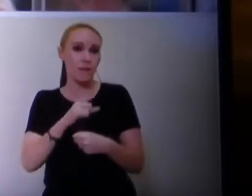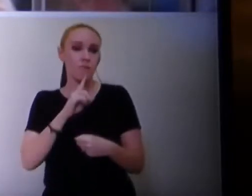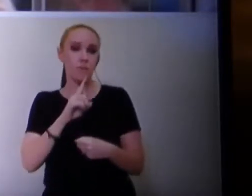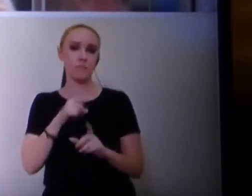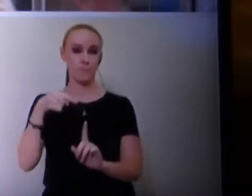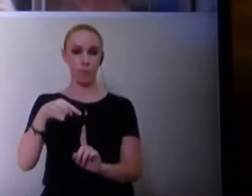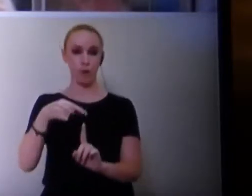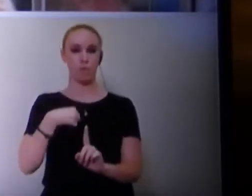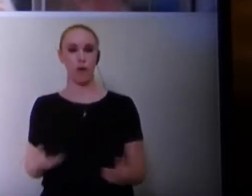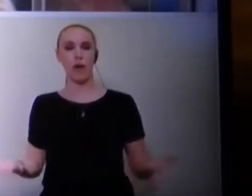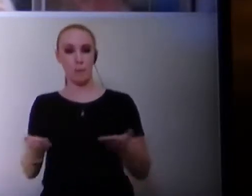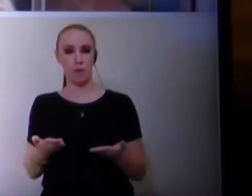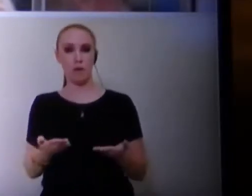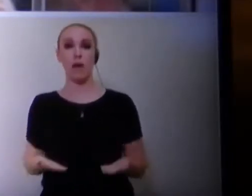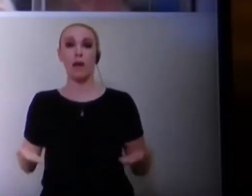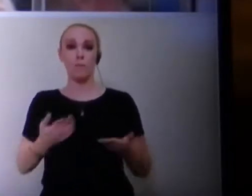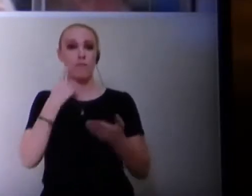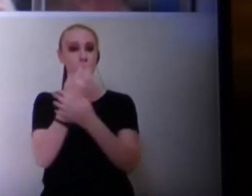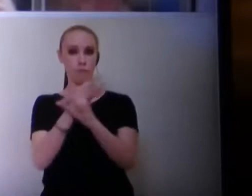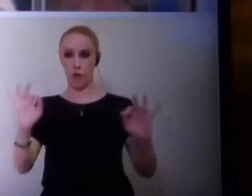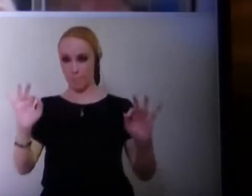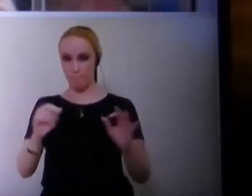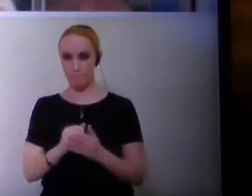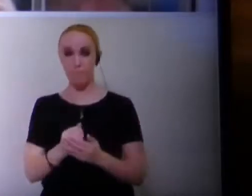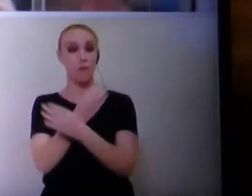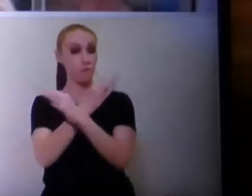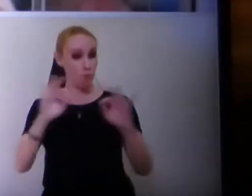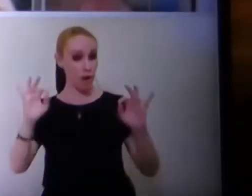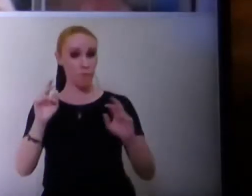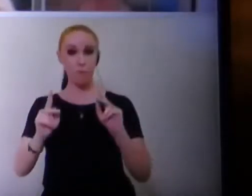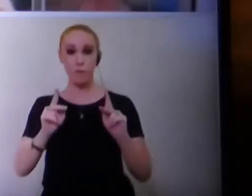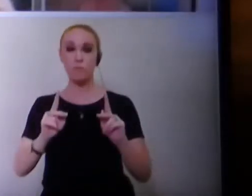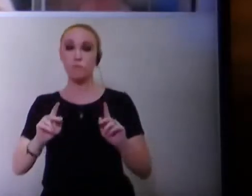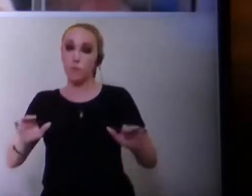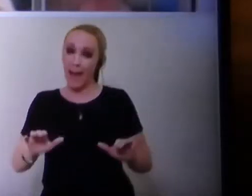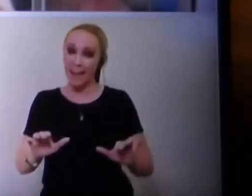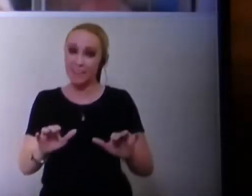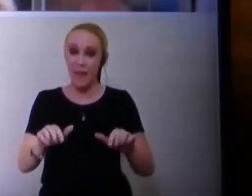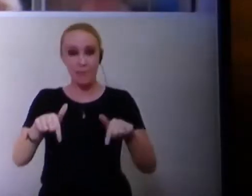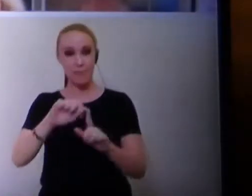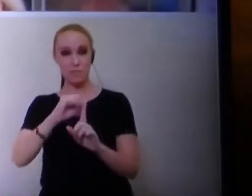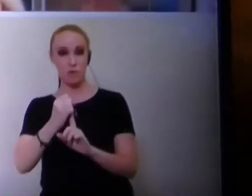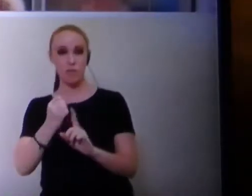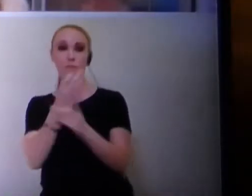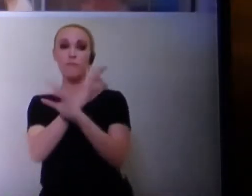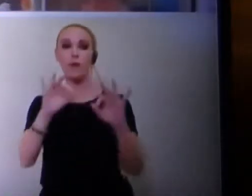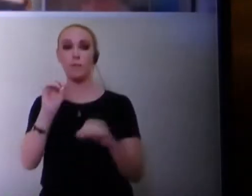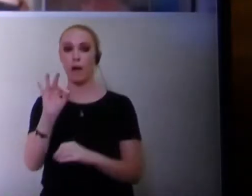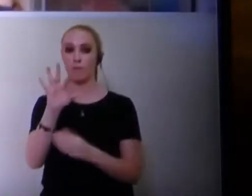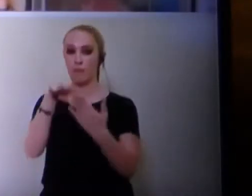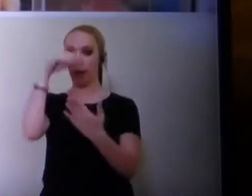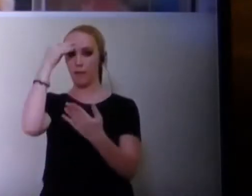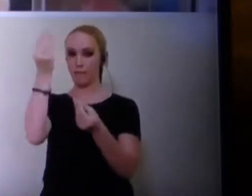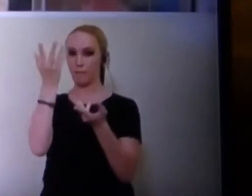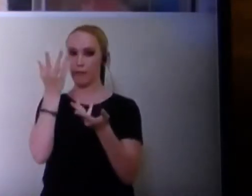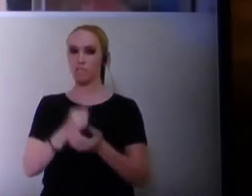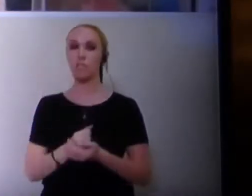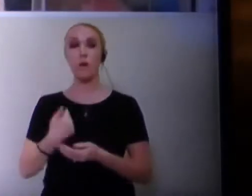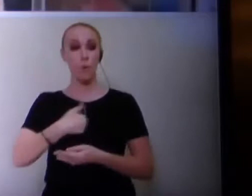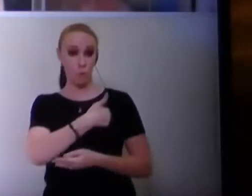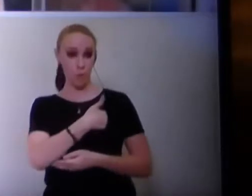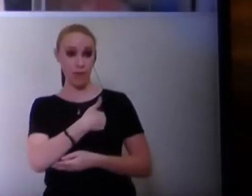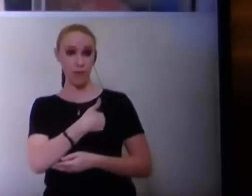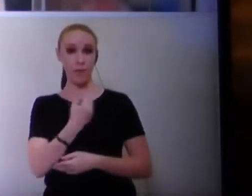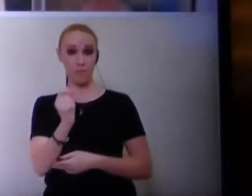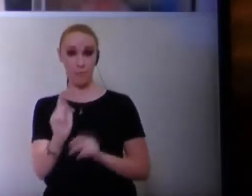of why I'm here today. I'm here on the cause of freedom. Freedom for people to act, and in this case, freedom of information. We the people are the government.